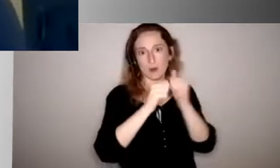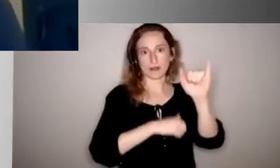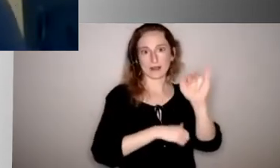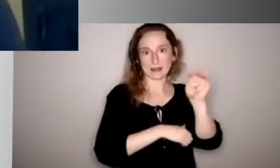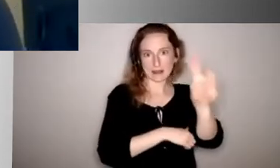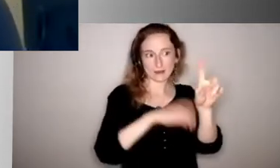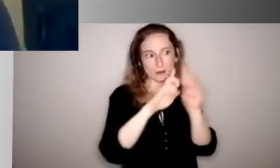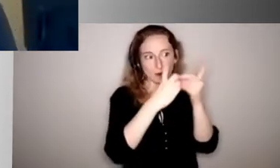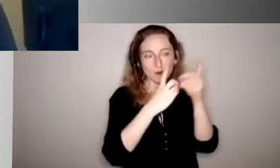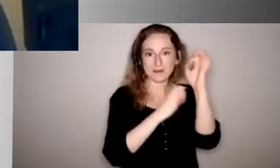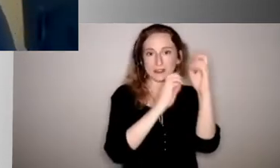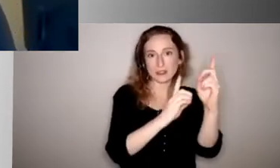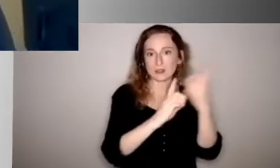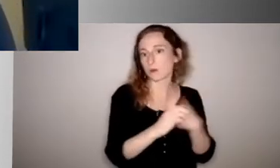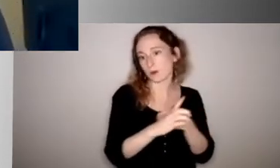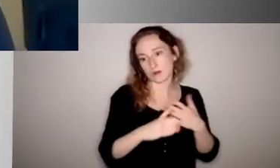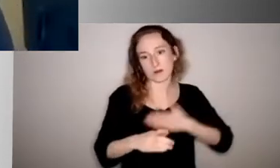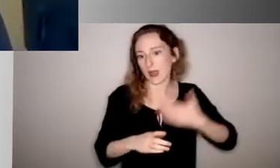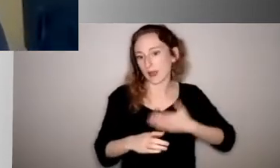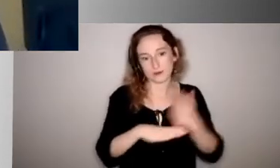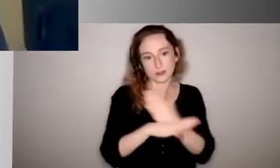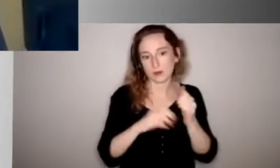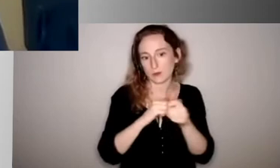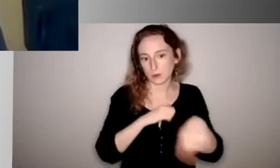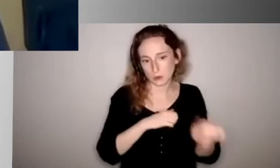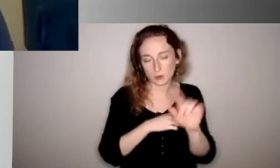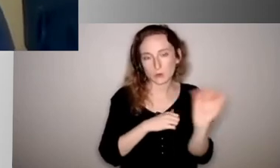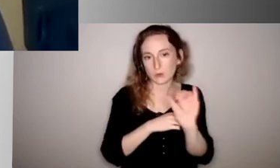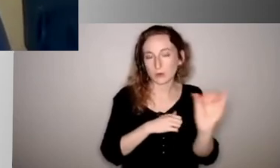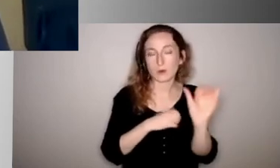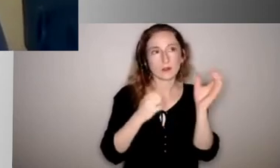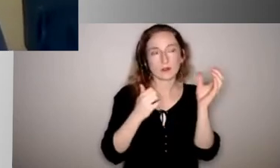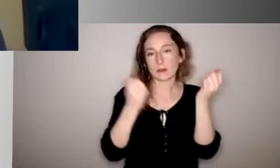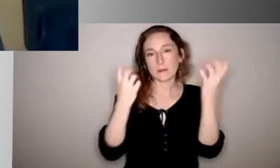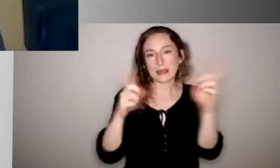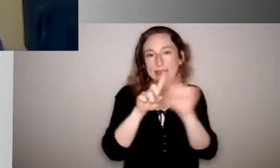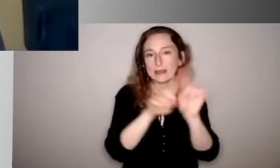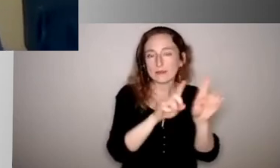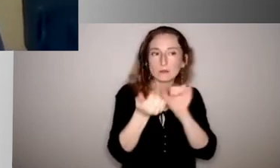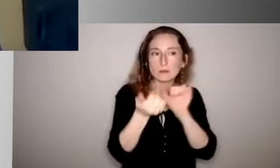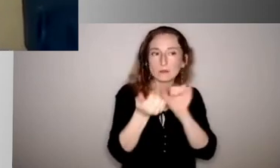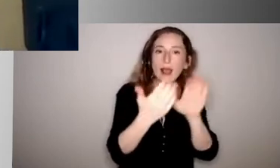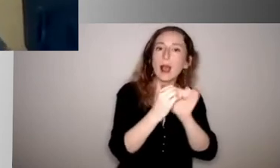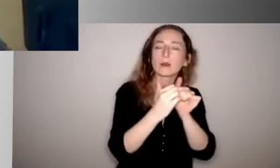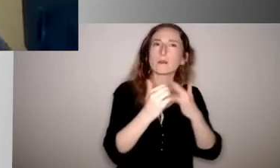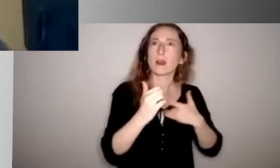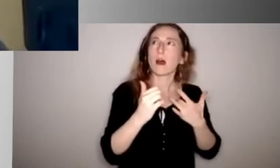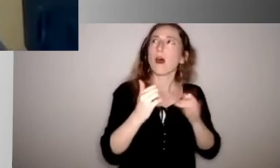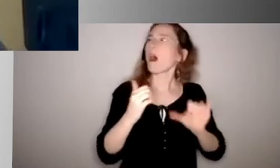as well. And because there are different, different modes and different opportunities to, to incorporate things and make things a little bit more normal.